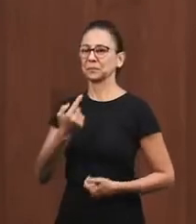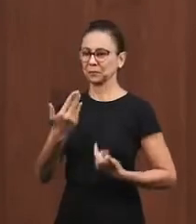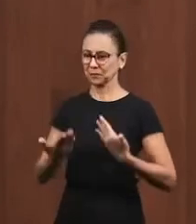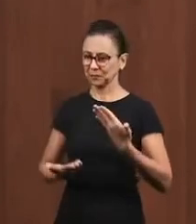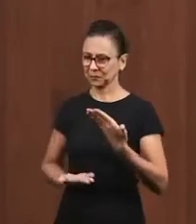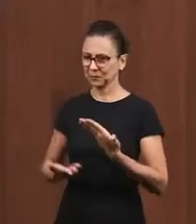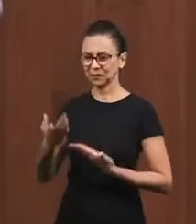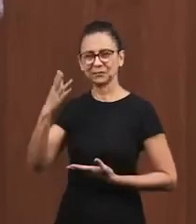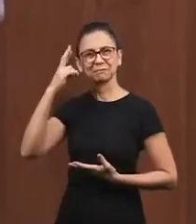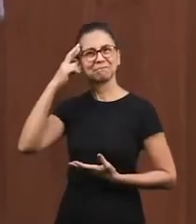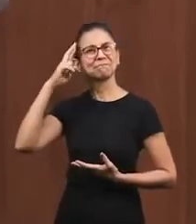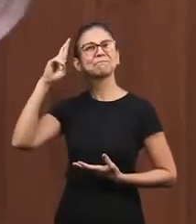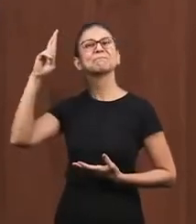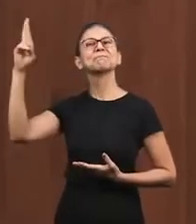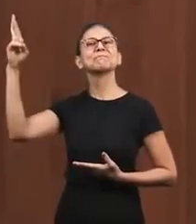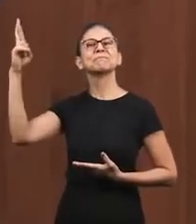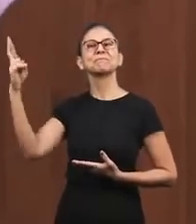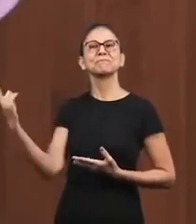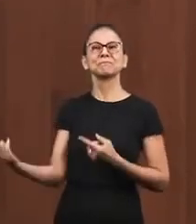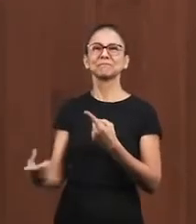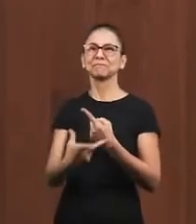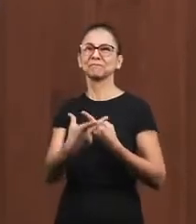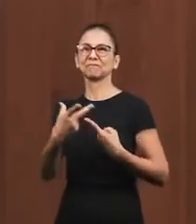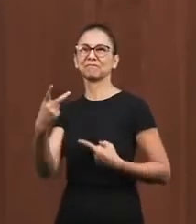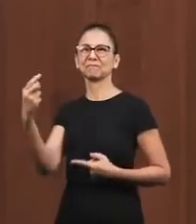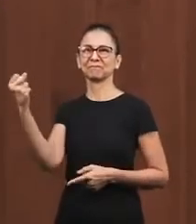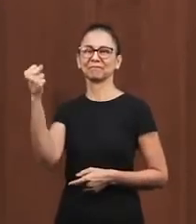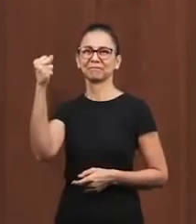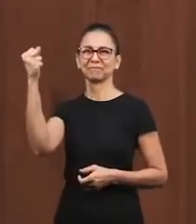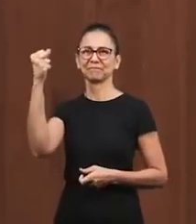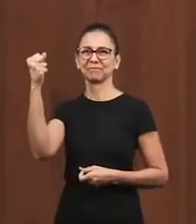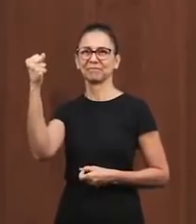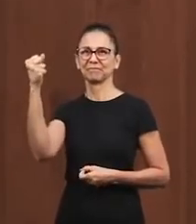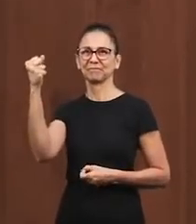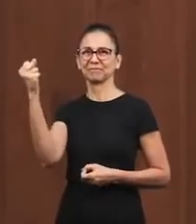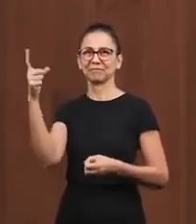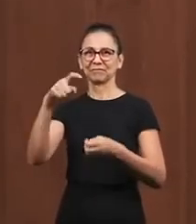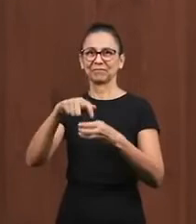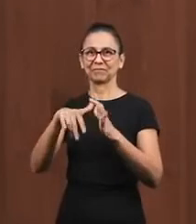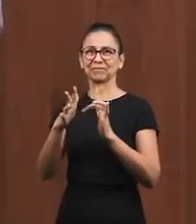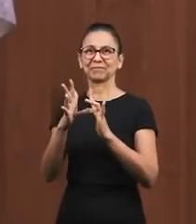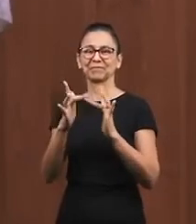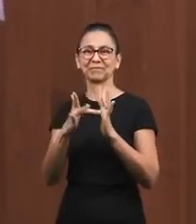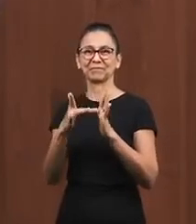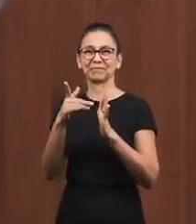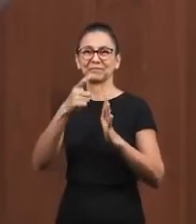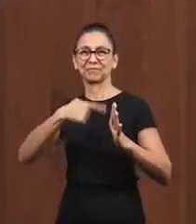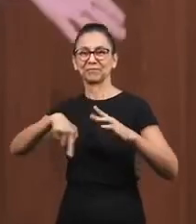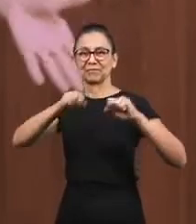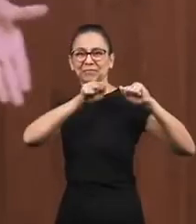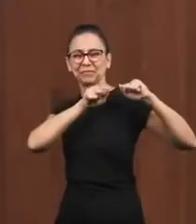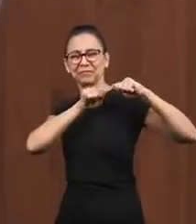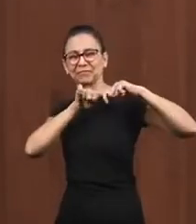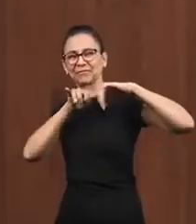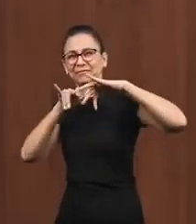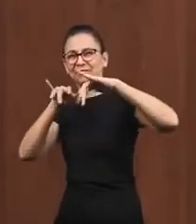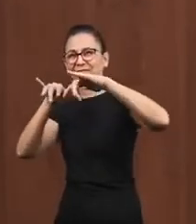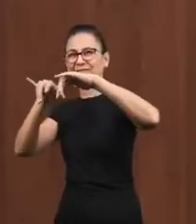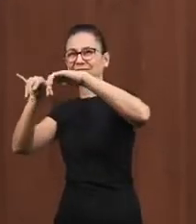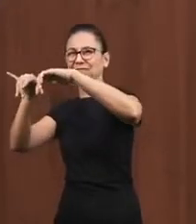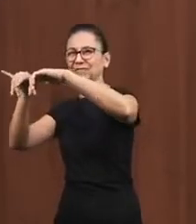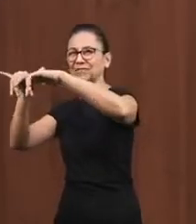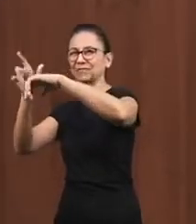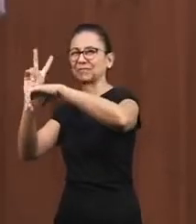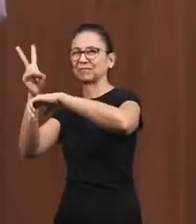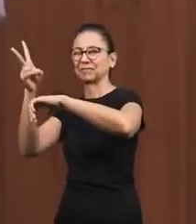as the sword and that way us servants we will finish this great work and